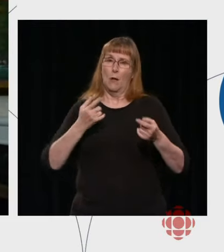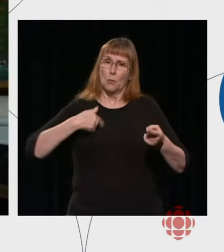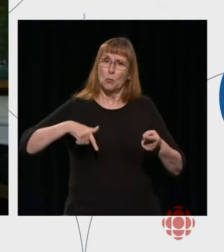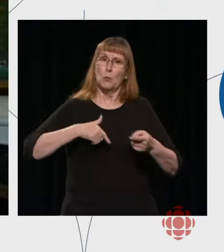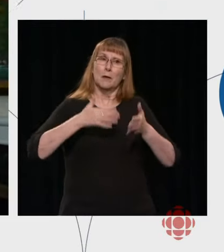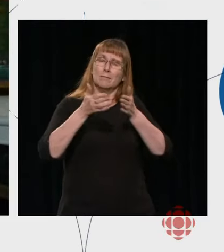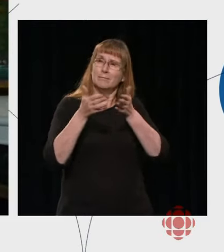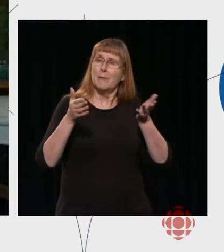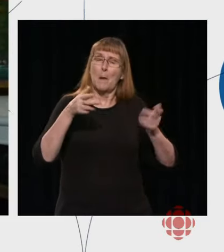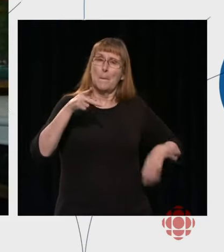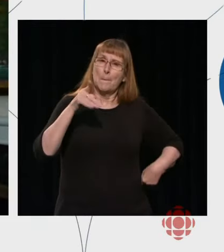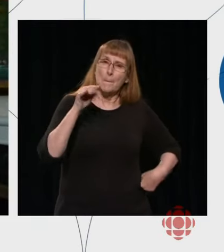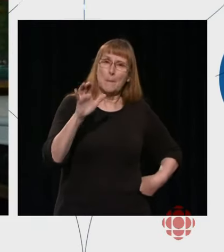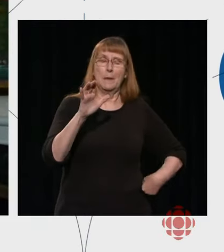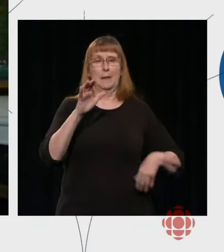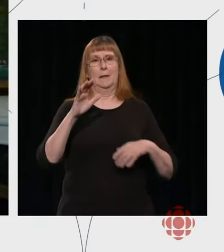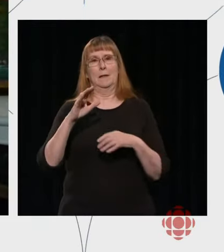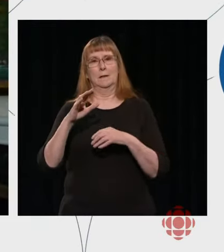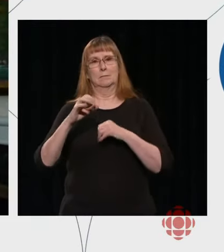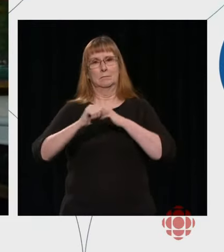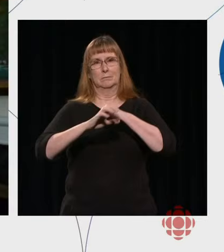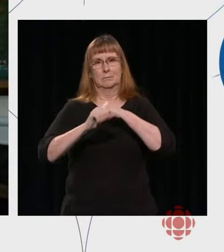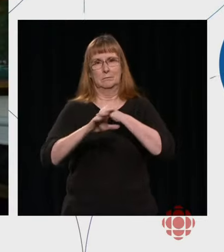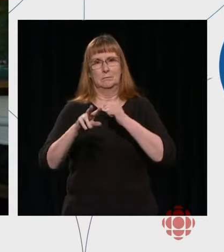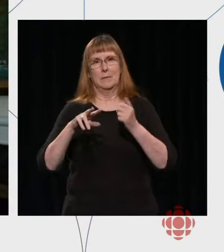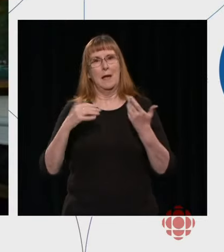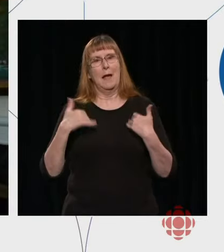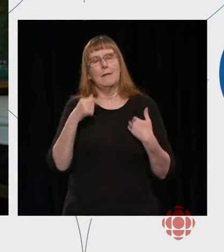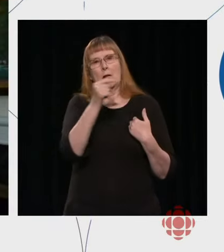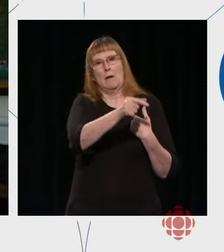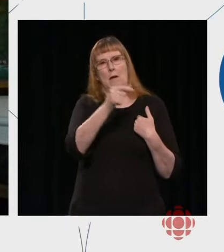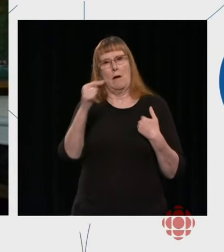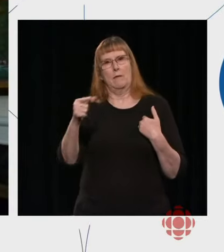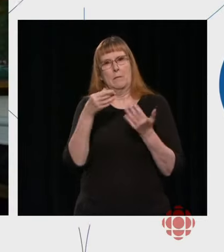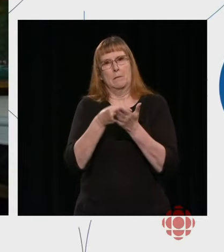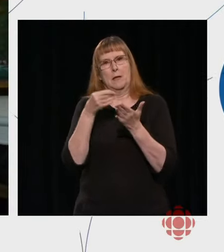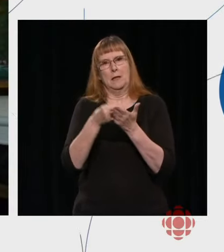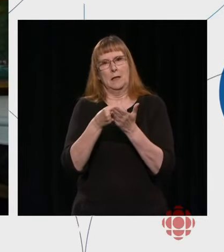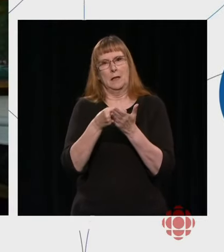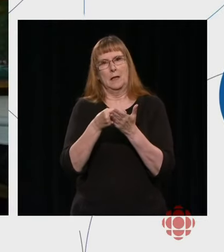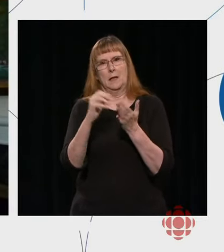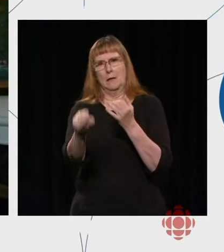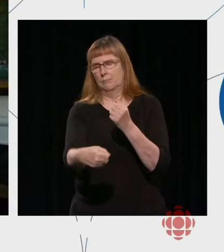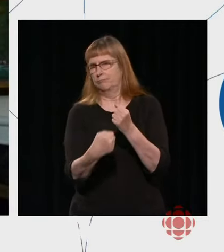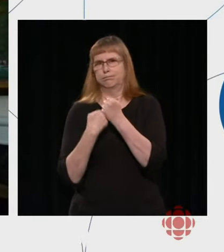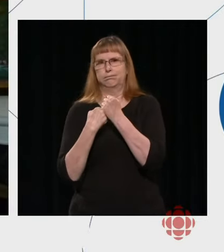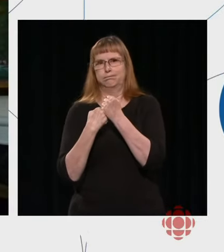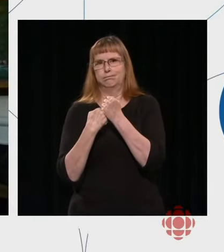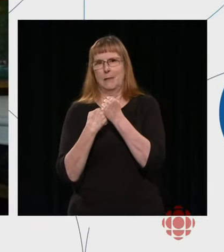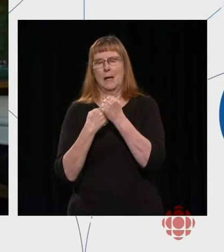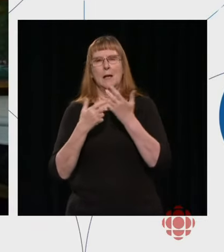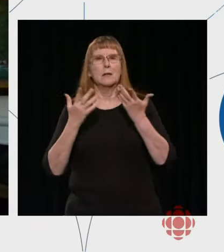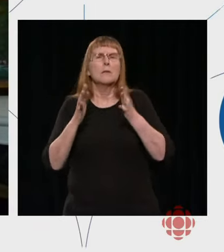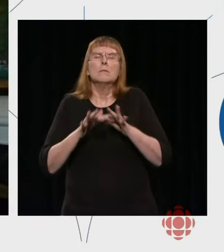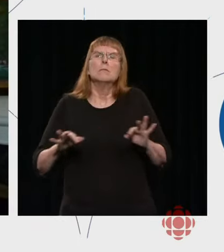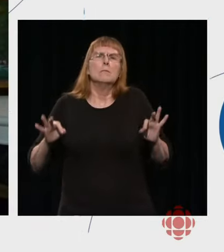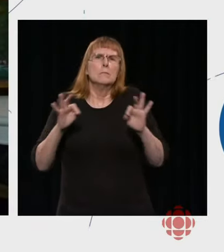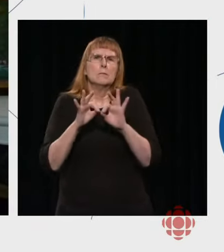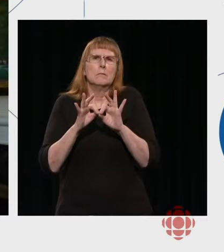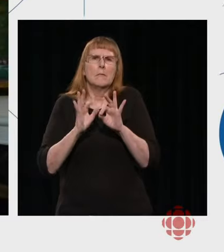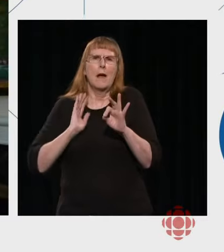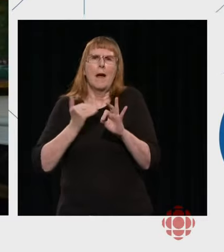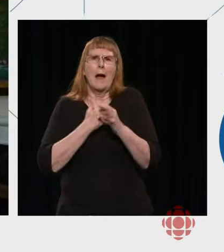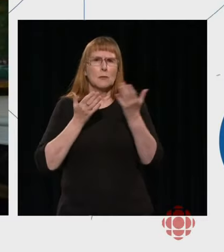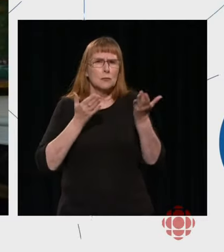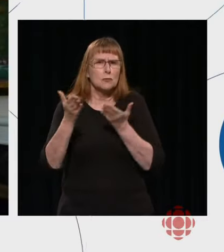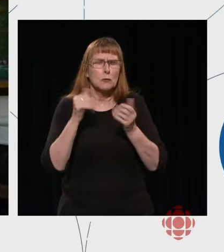privileged to receive public funding. And this has been vital to maintaining the programs and the services that